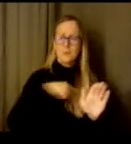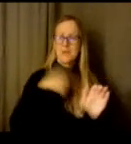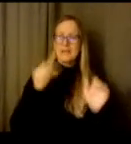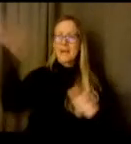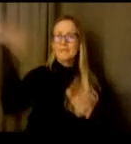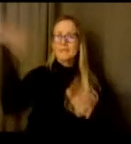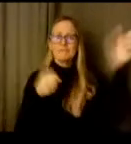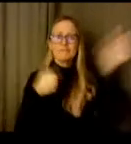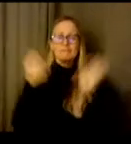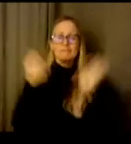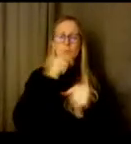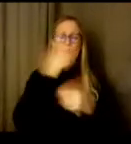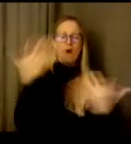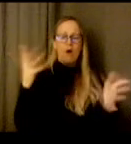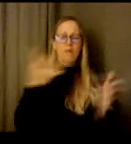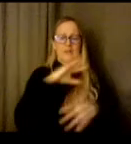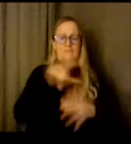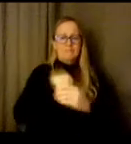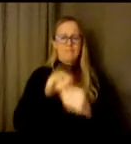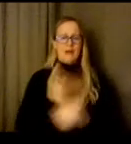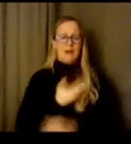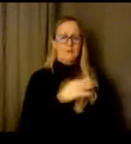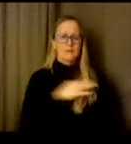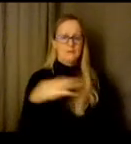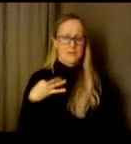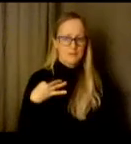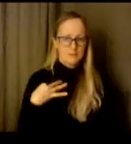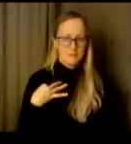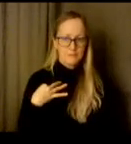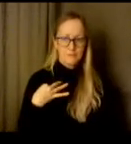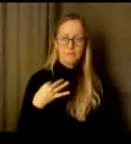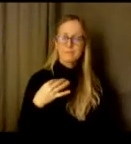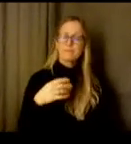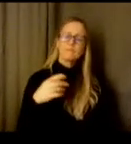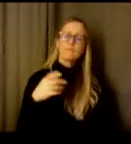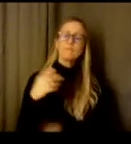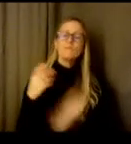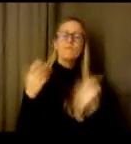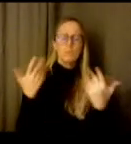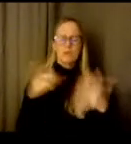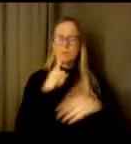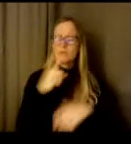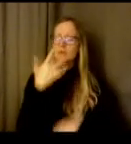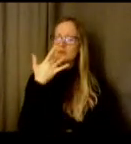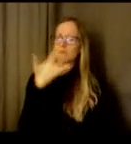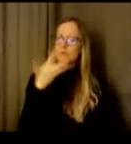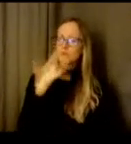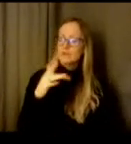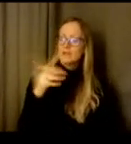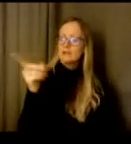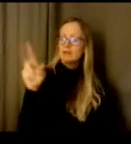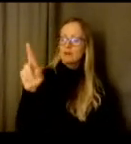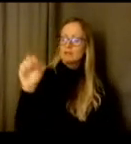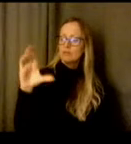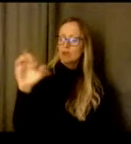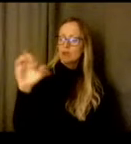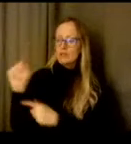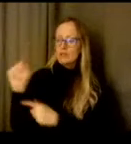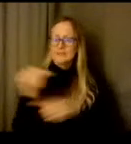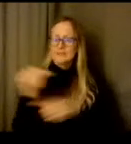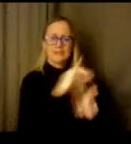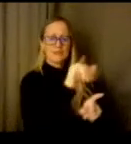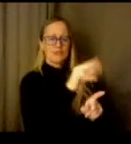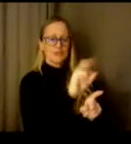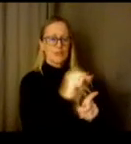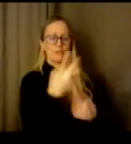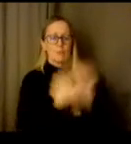individuals. We are very fortunate that Dr. Scarlett and James have accepted their new roles and will continue to